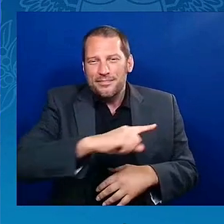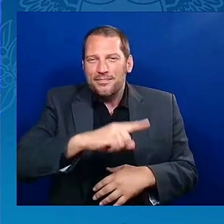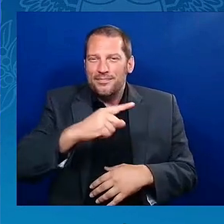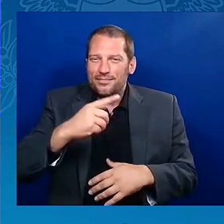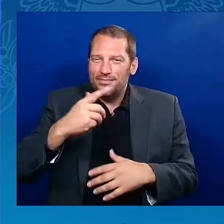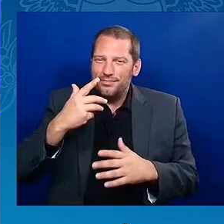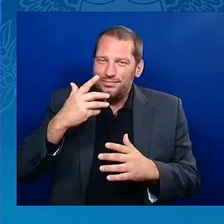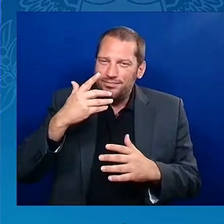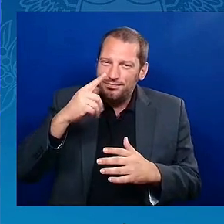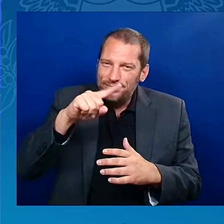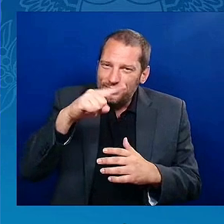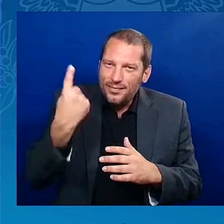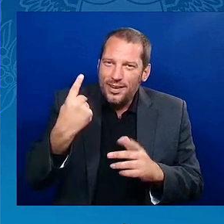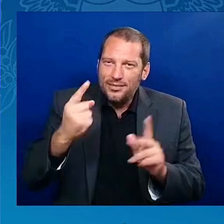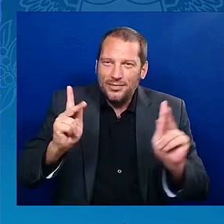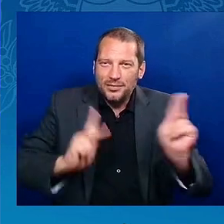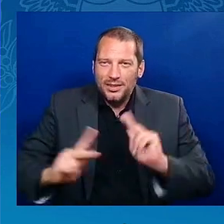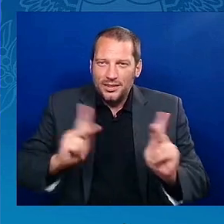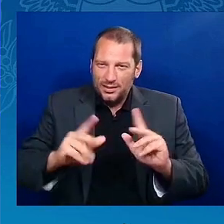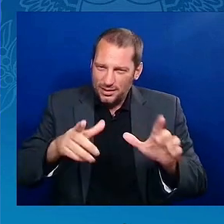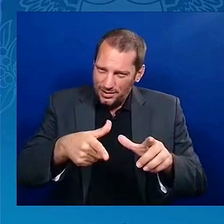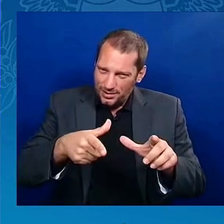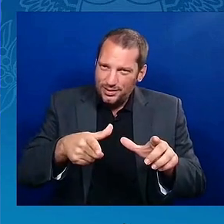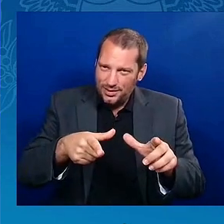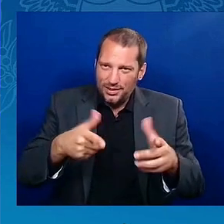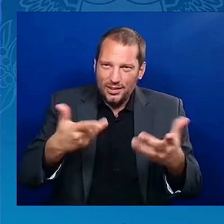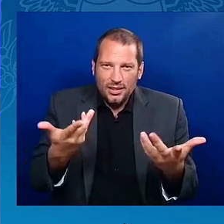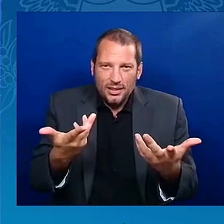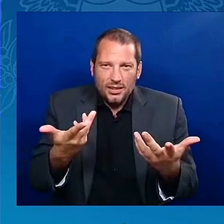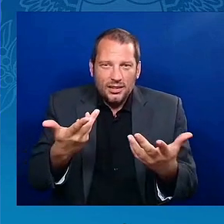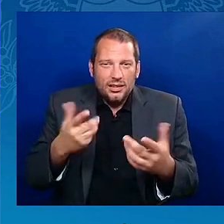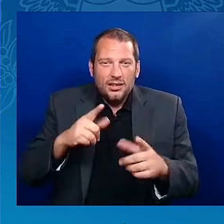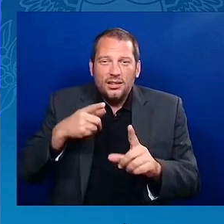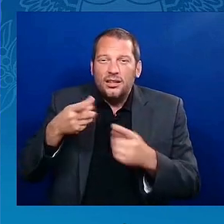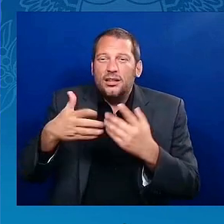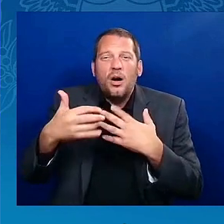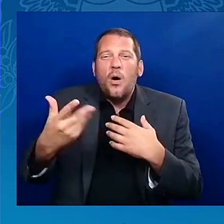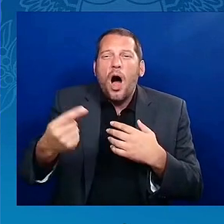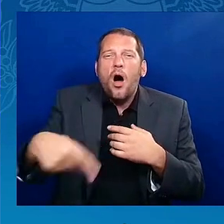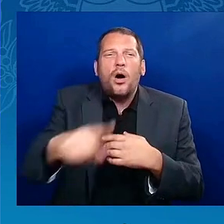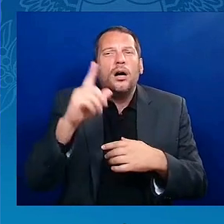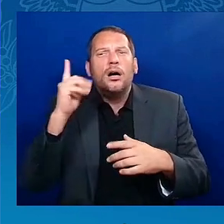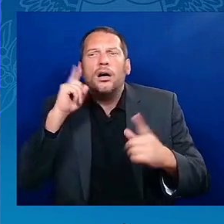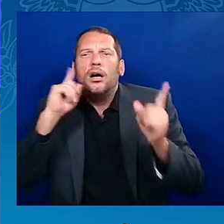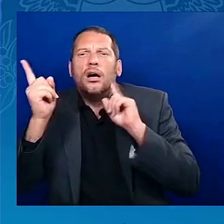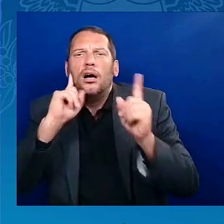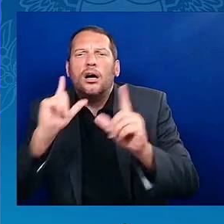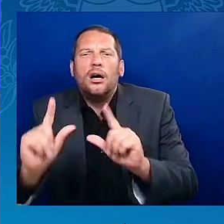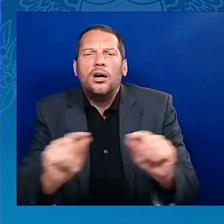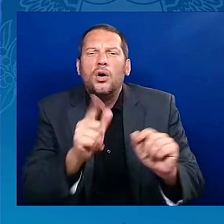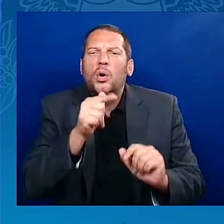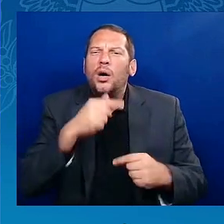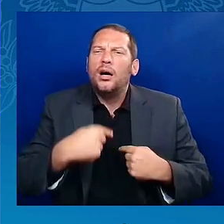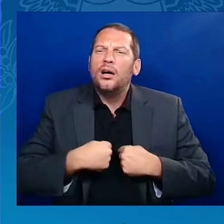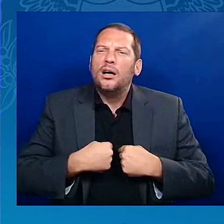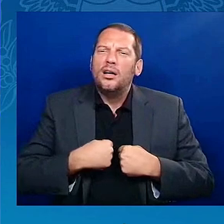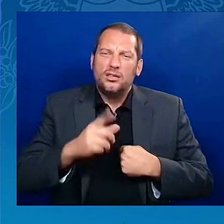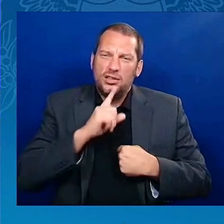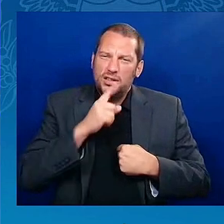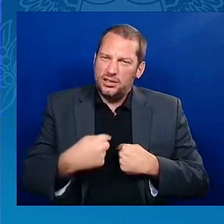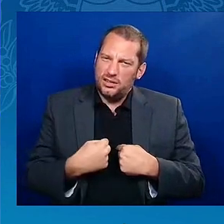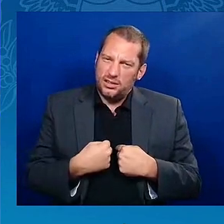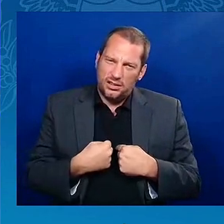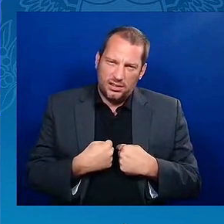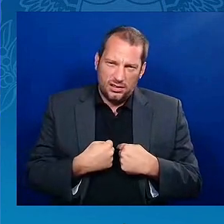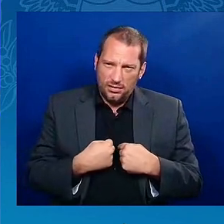real truth about who I really am. So it's a great honor for me to be here. Thank you all for having me. I hope I do this right. They told me it was some